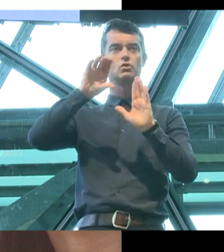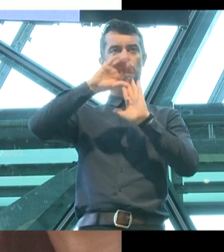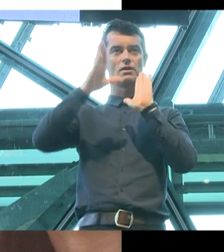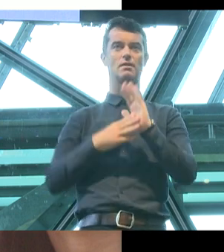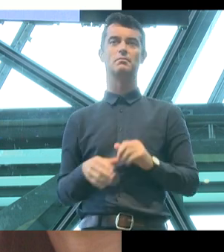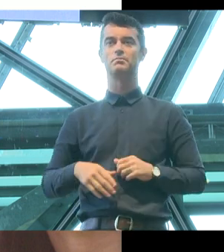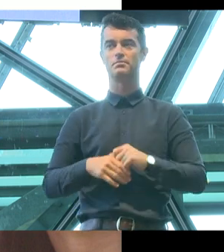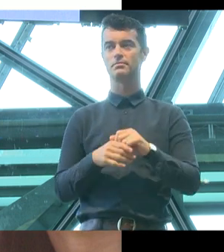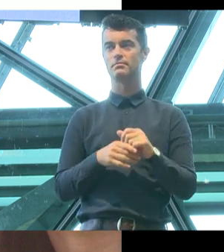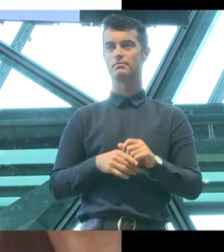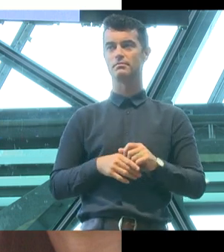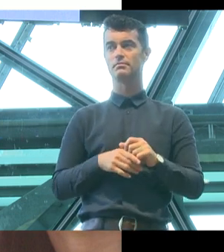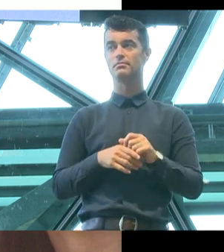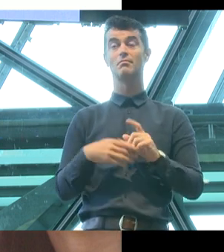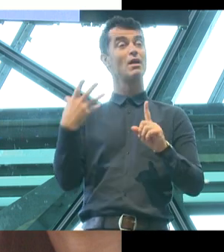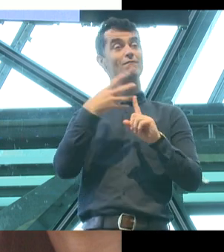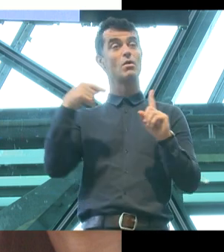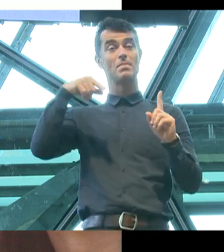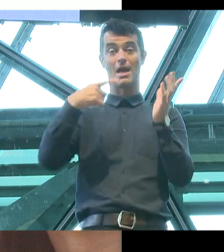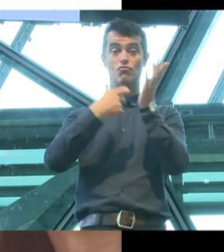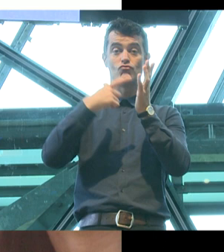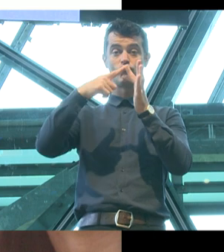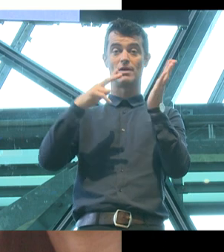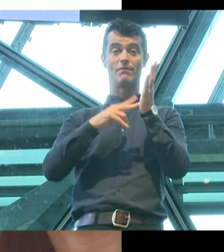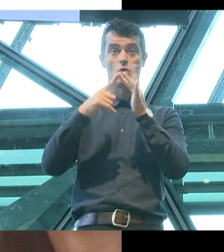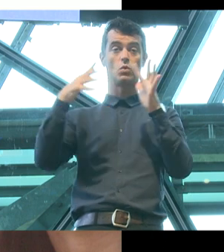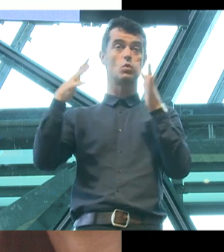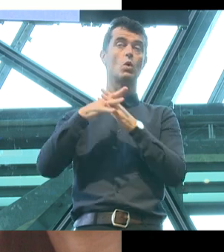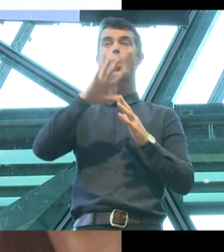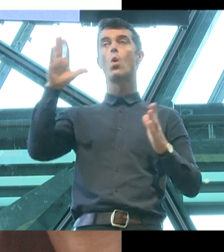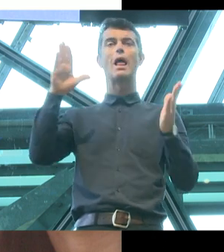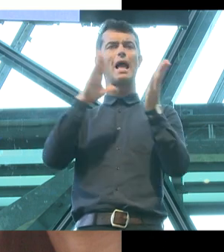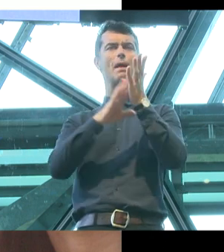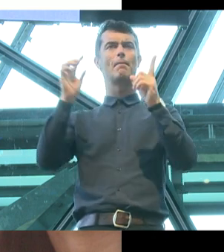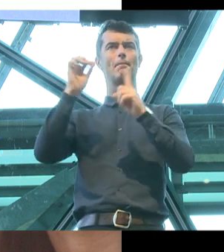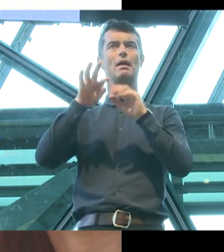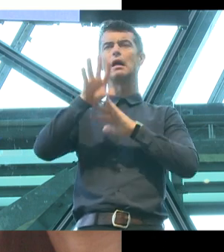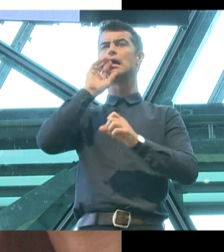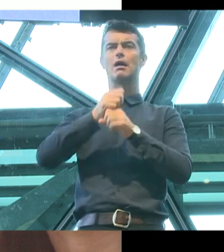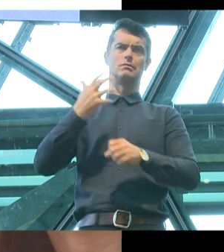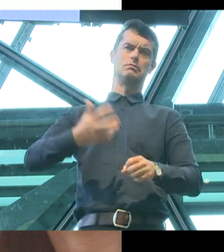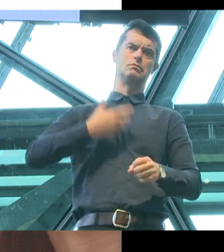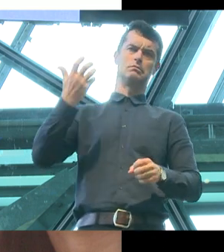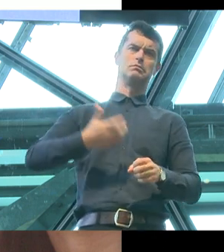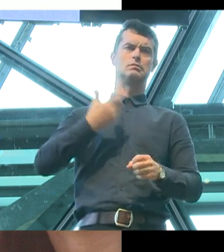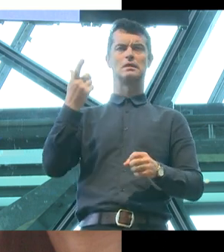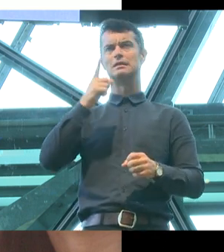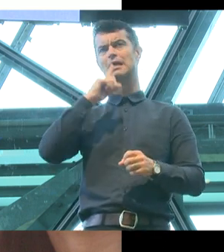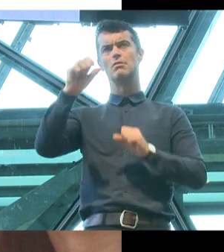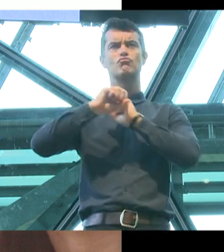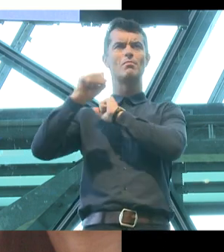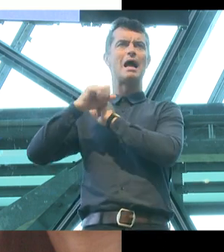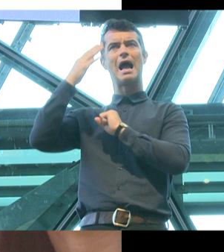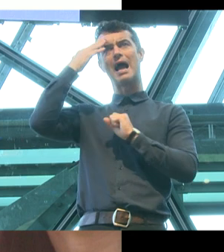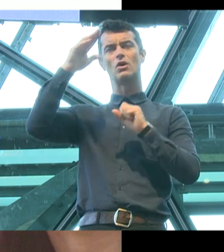Even so, as a response to that review, you have furious federal MPs claiming safe schools promoted adult fetish sites and S&M. And if